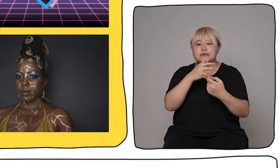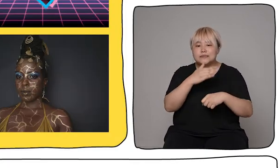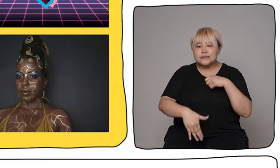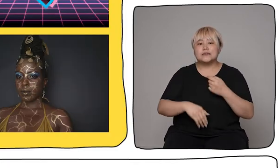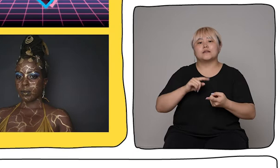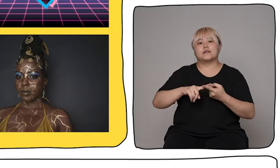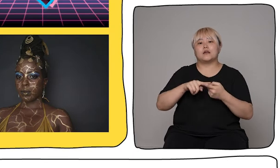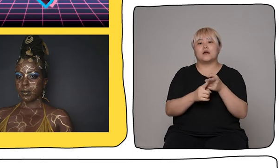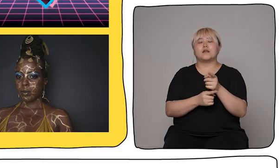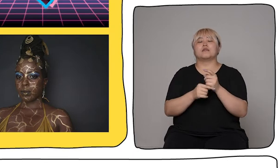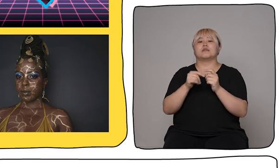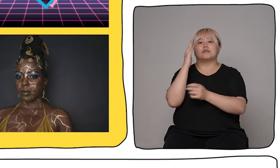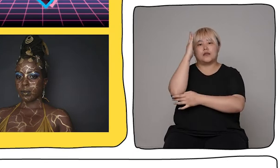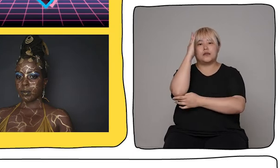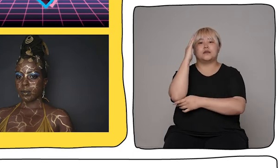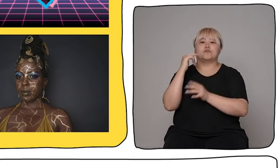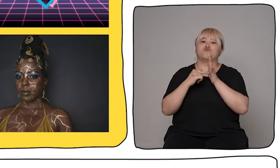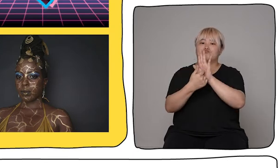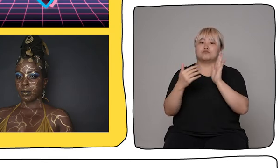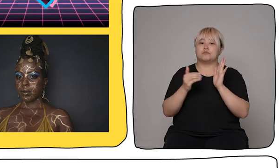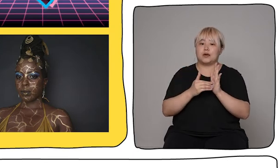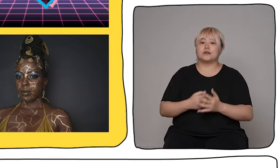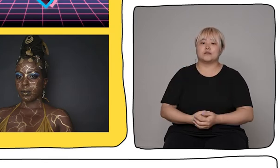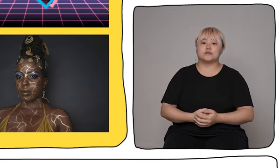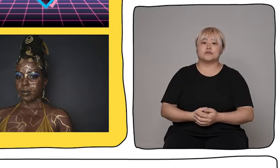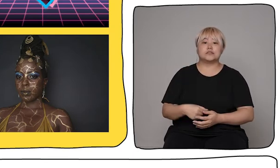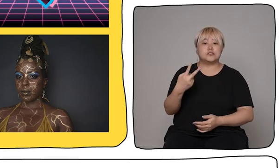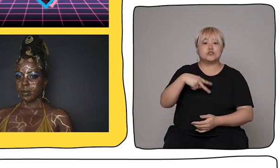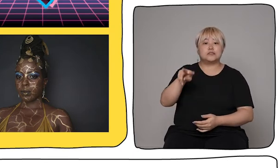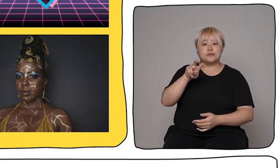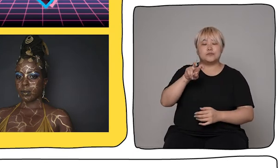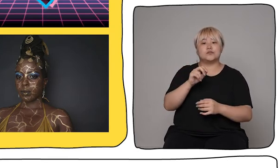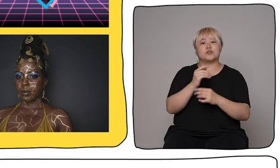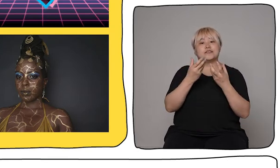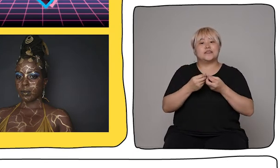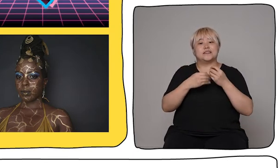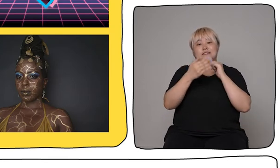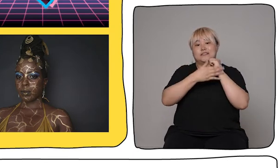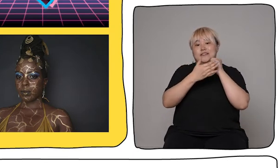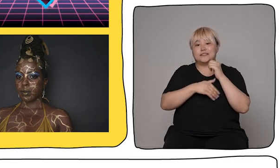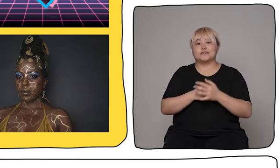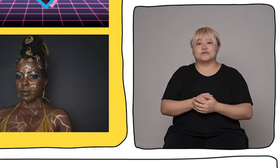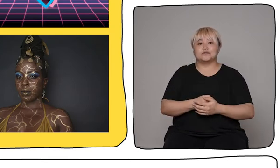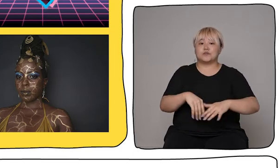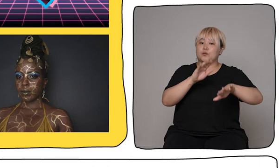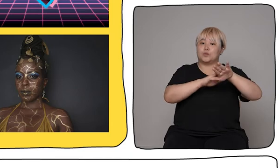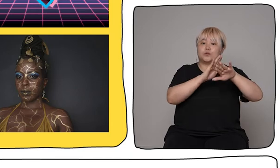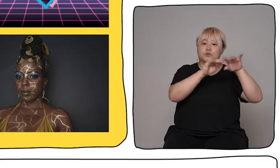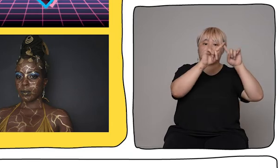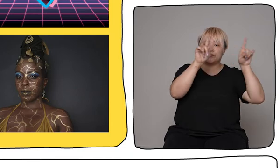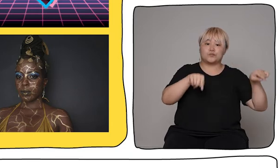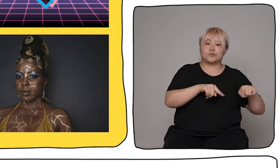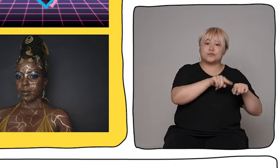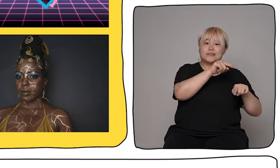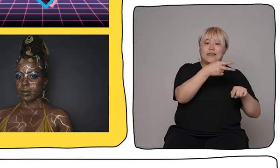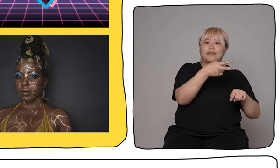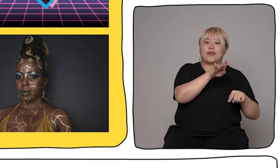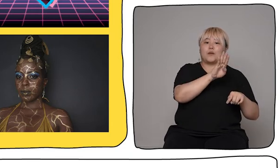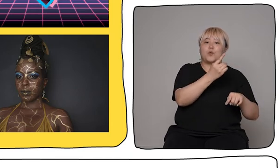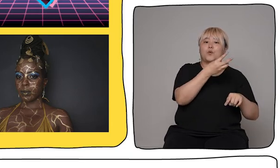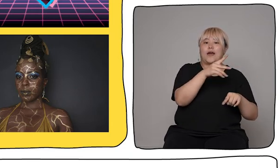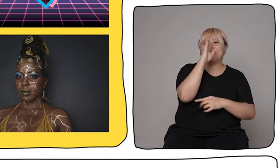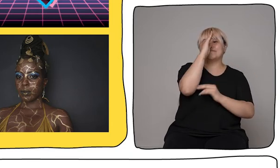And here are some examples of the work that took place in 2020. The big square image on the left of your screen is a promotional image of